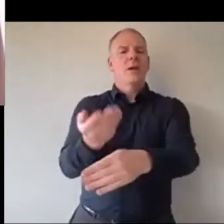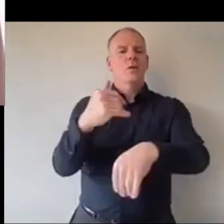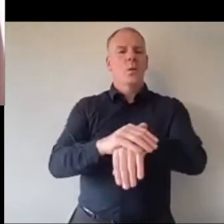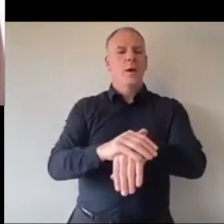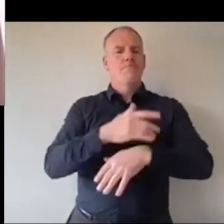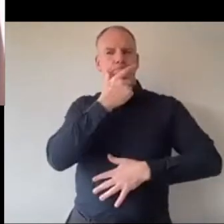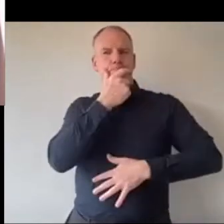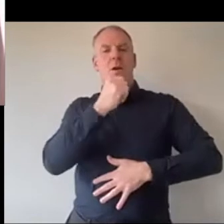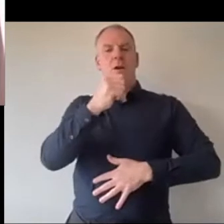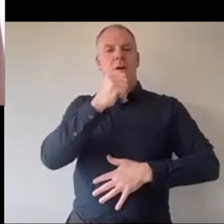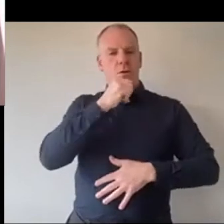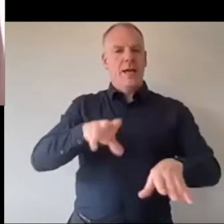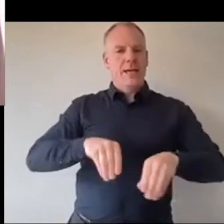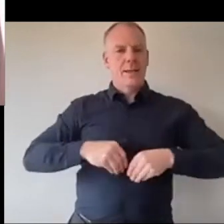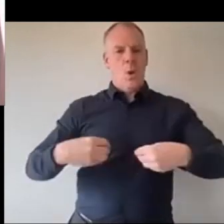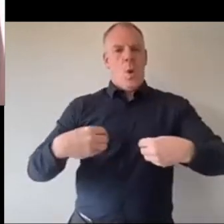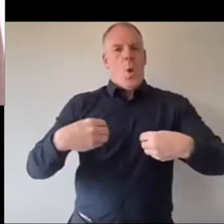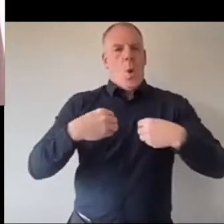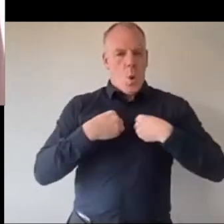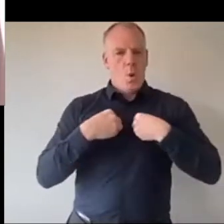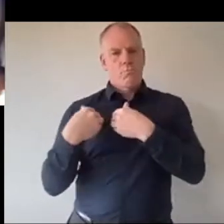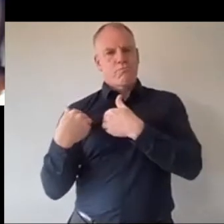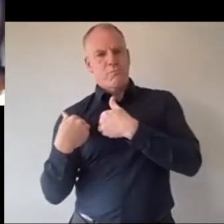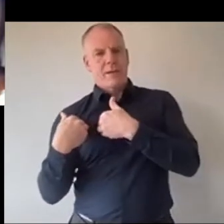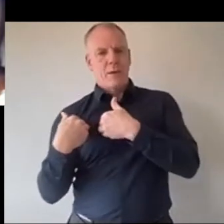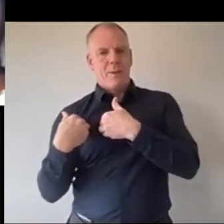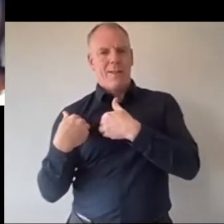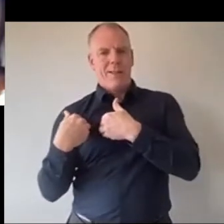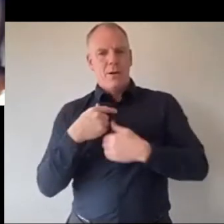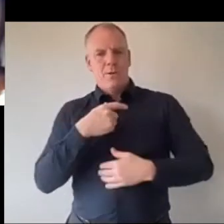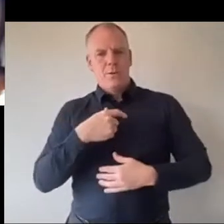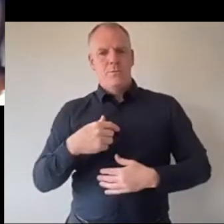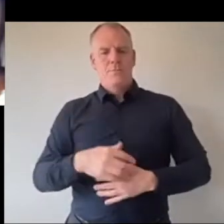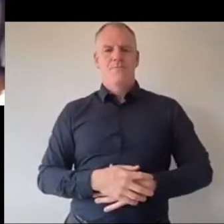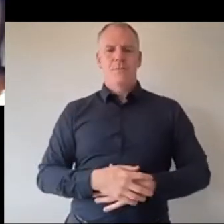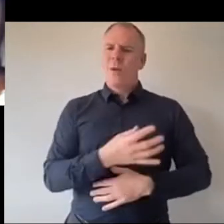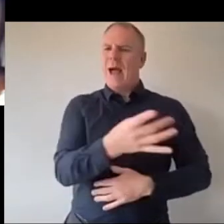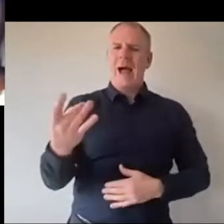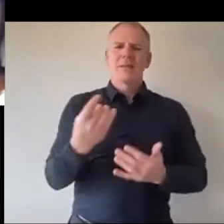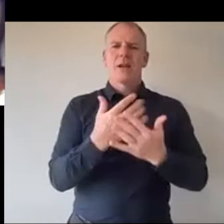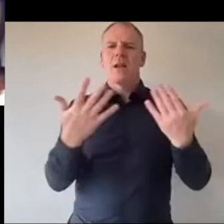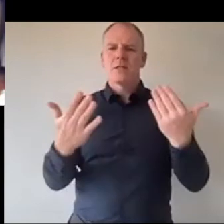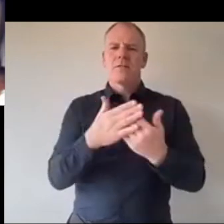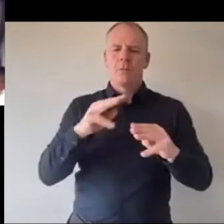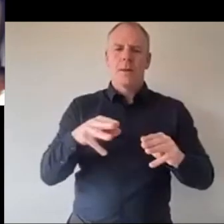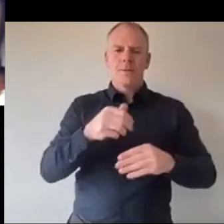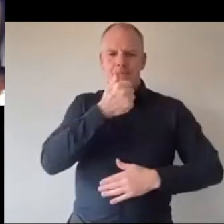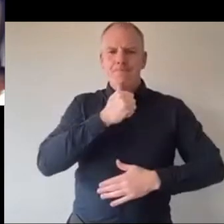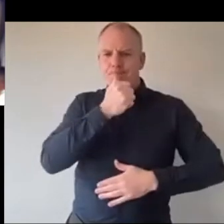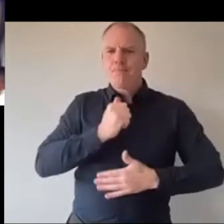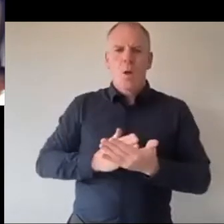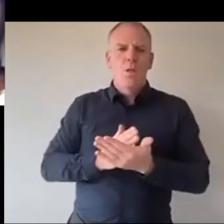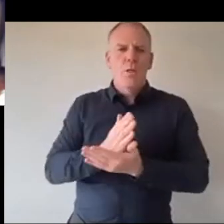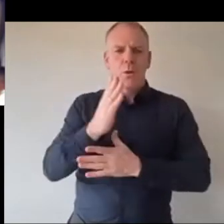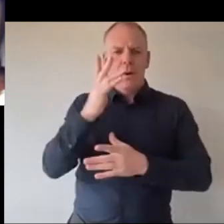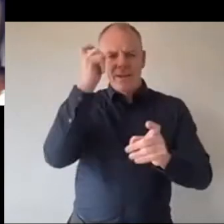personal accountability and figuring out what we want to see from this world this country we're asking a lot of young people to be resilient during this time and to build